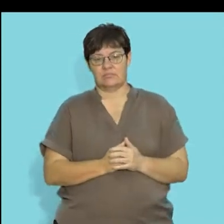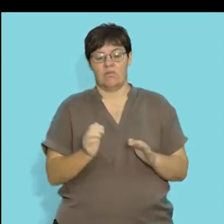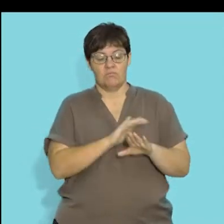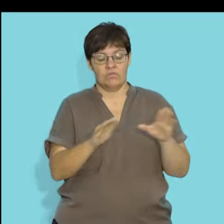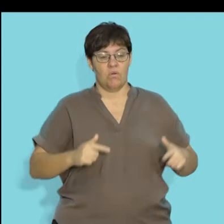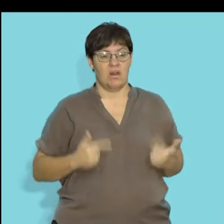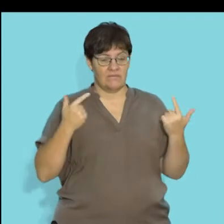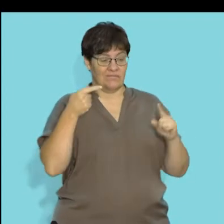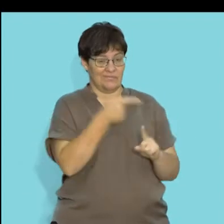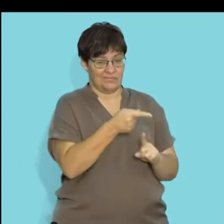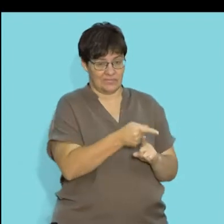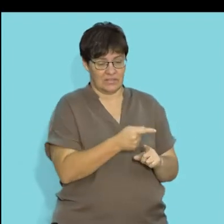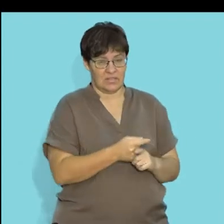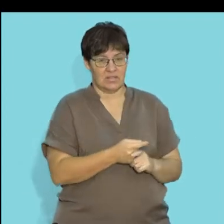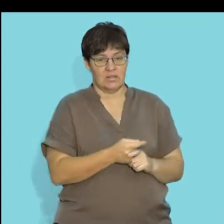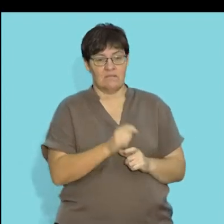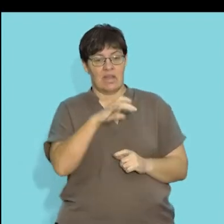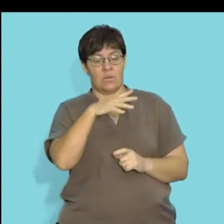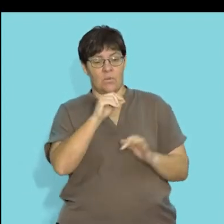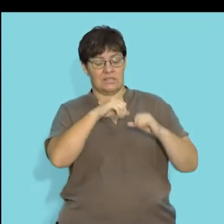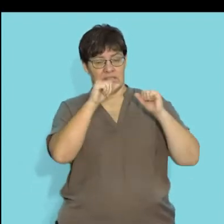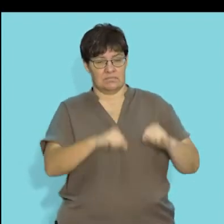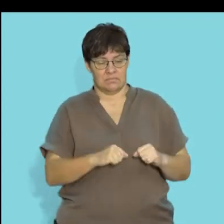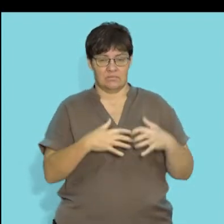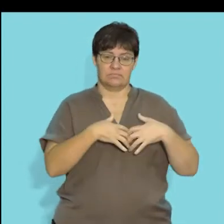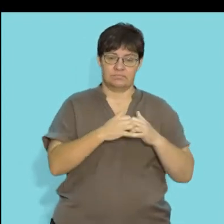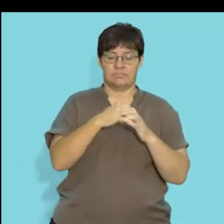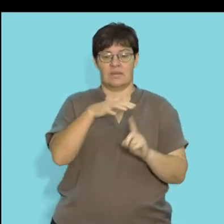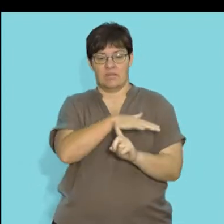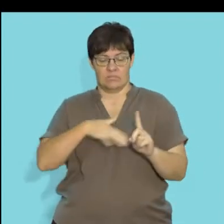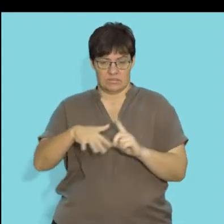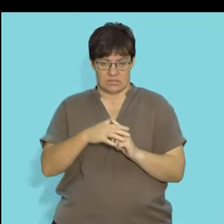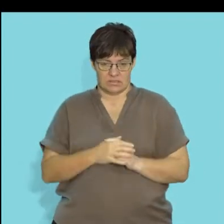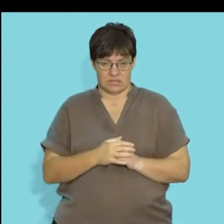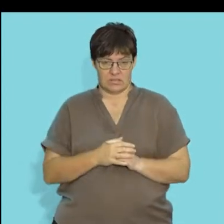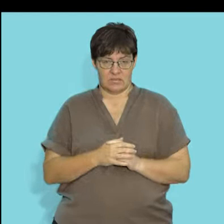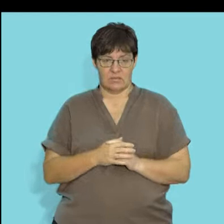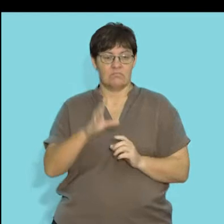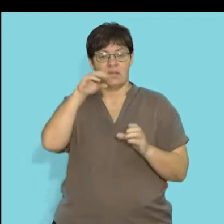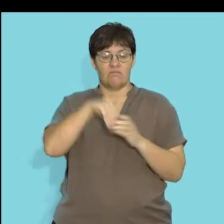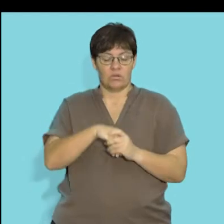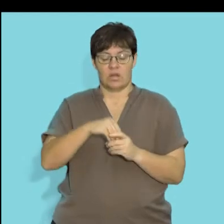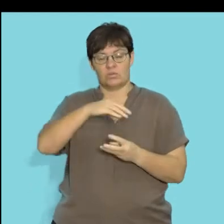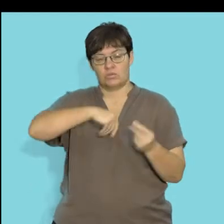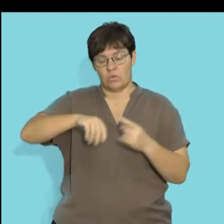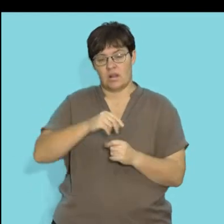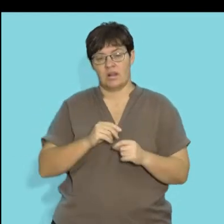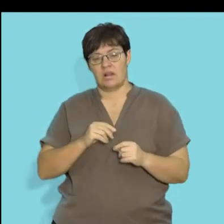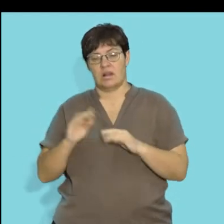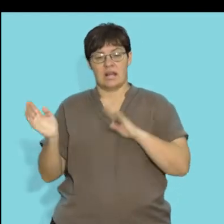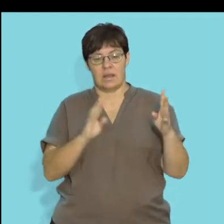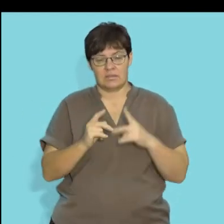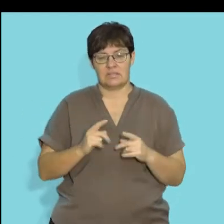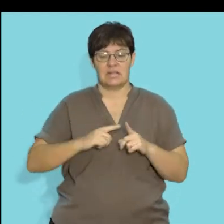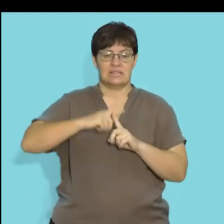that. So, the non-living components of an ecosystem that make up the environment. This would include the soil, the climate,